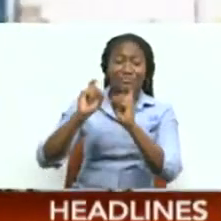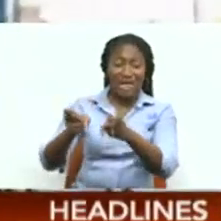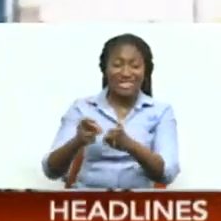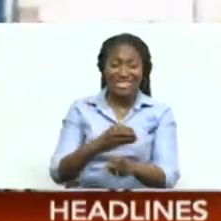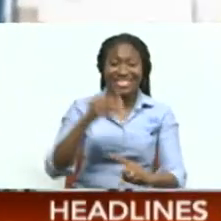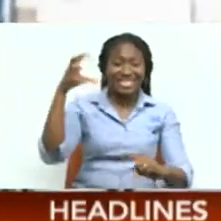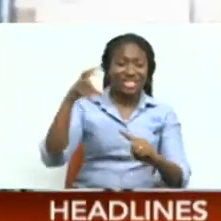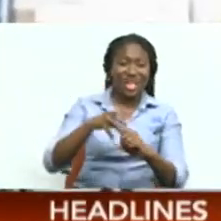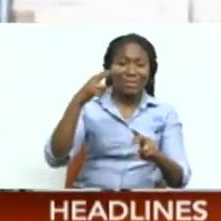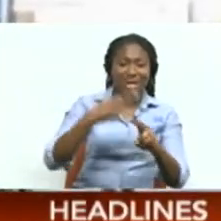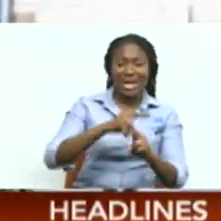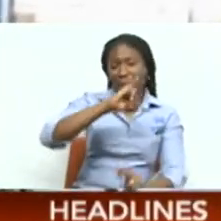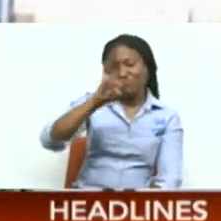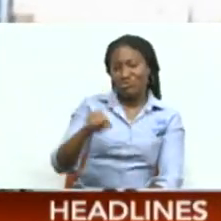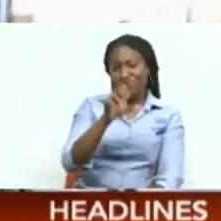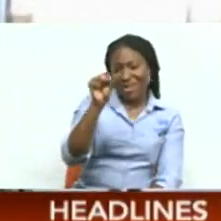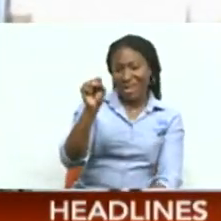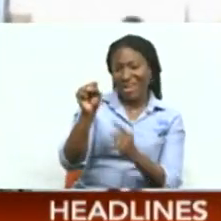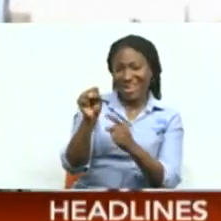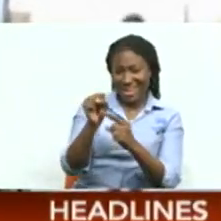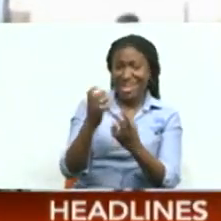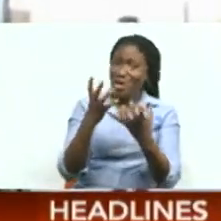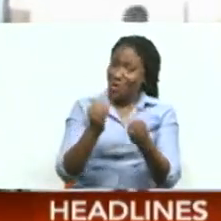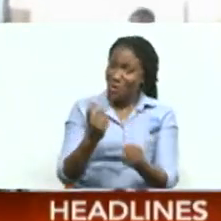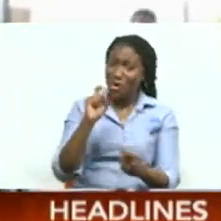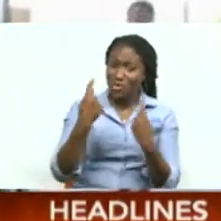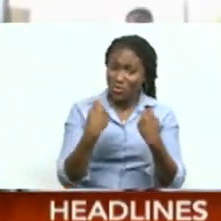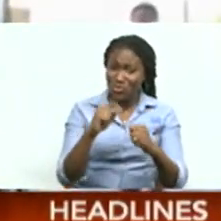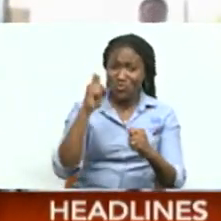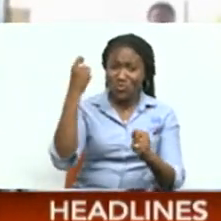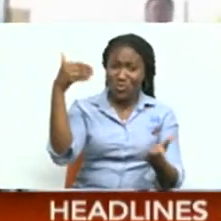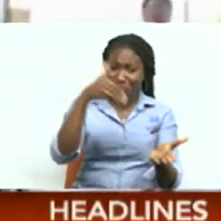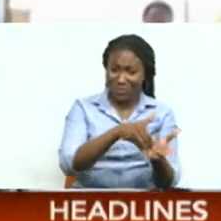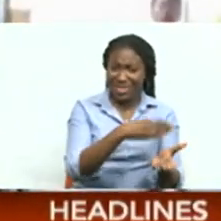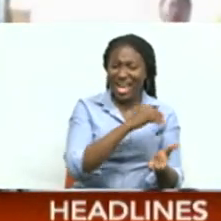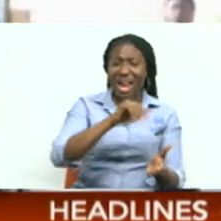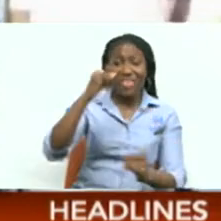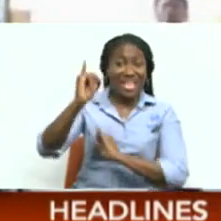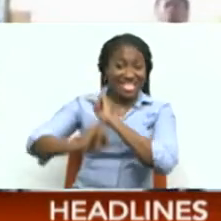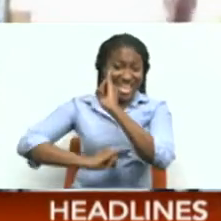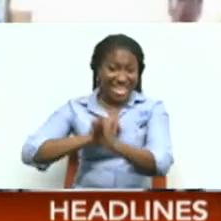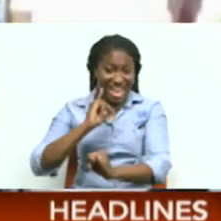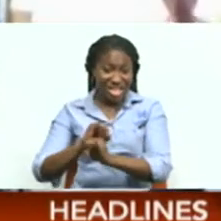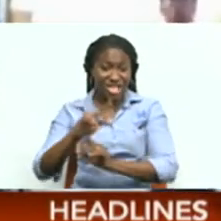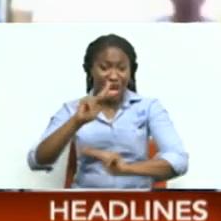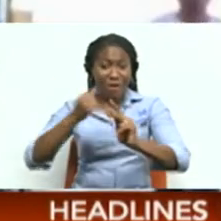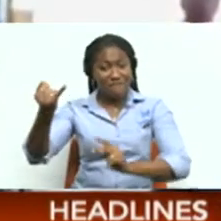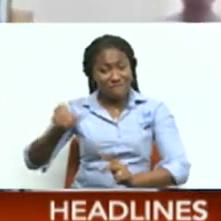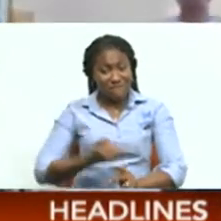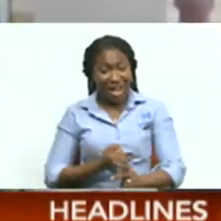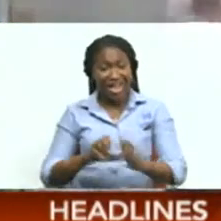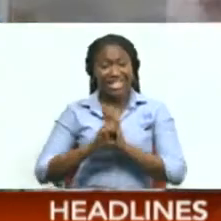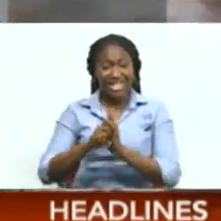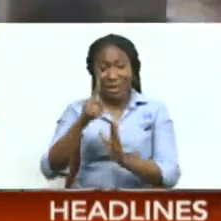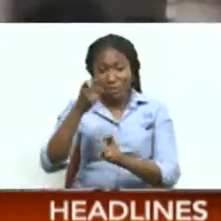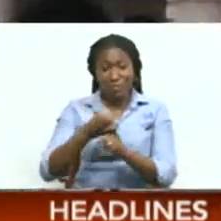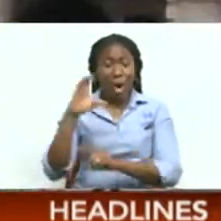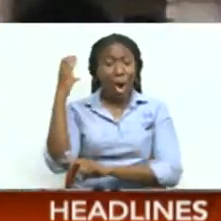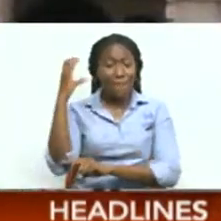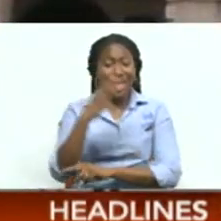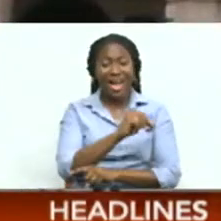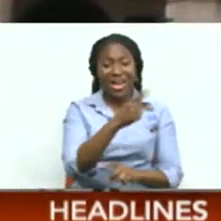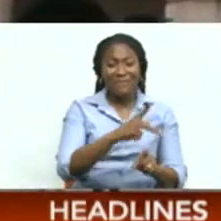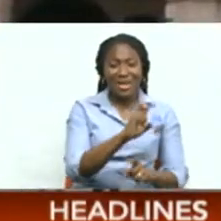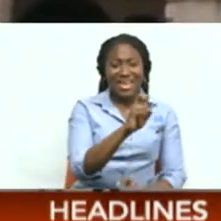champion is Jason Sayers, who is back to defend his title While other international invitees include Jose Diaz of Colombia and